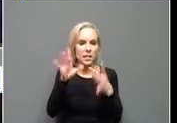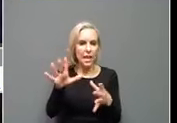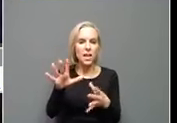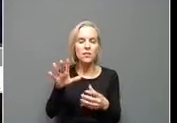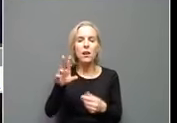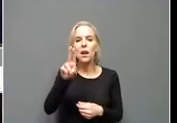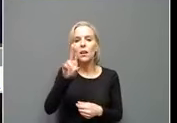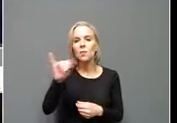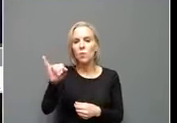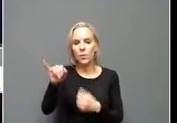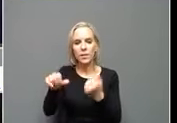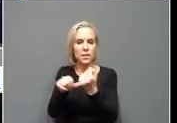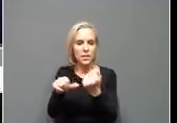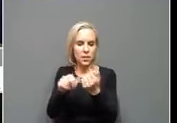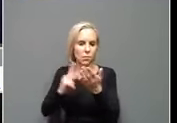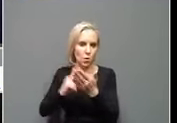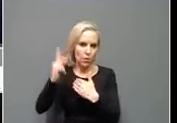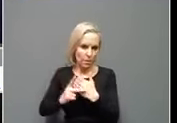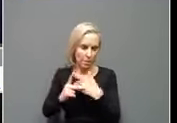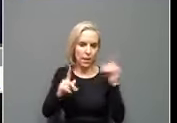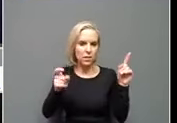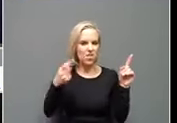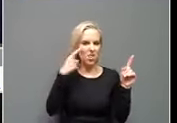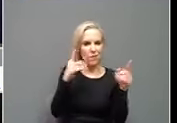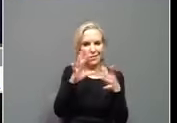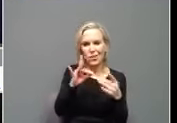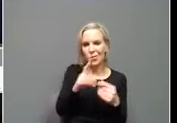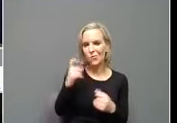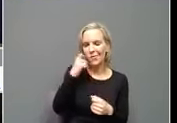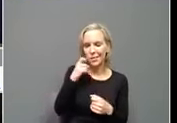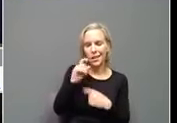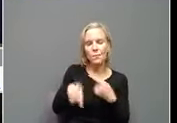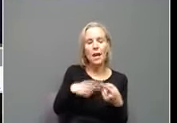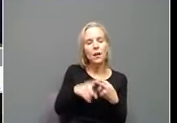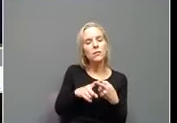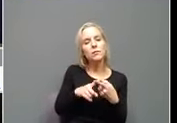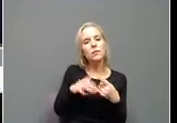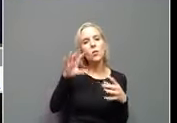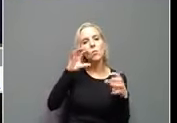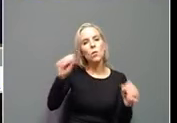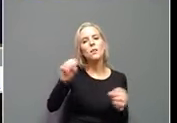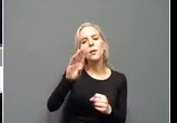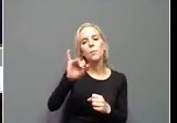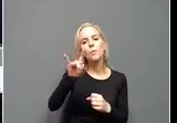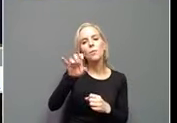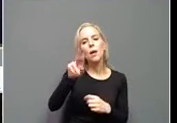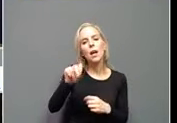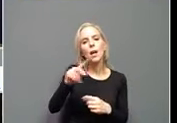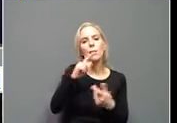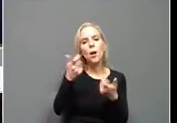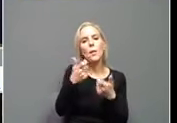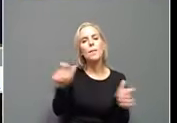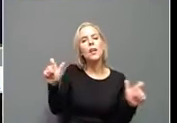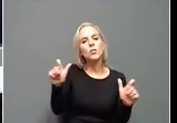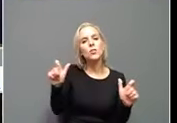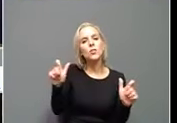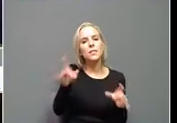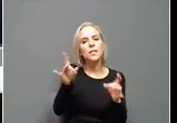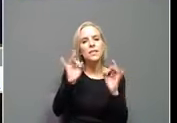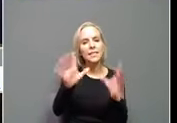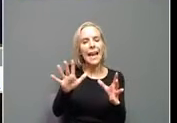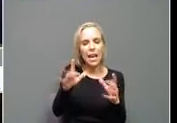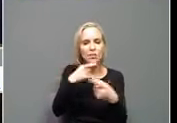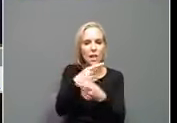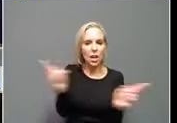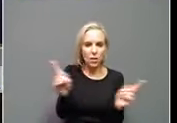Program. The Governor has spoken recently about President Biden's major disaster declaration for nine counties